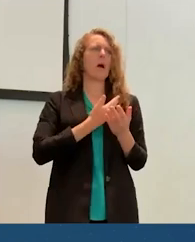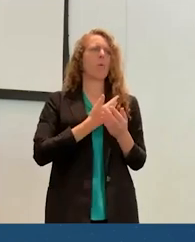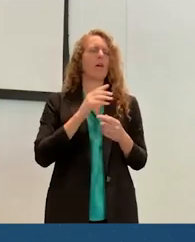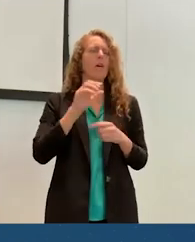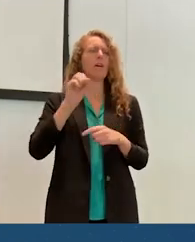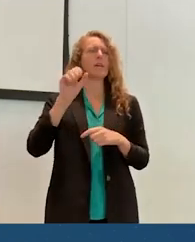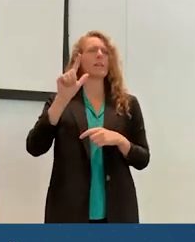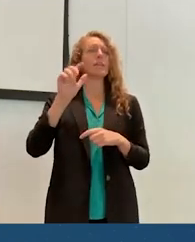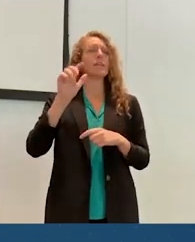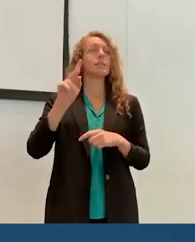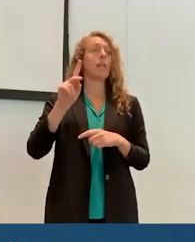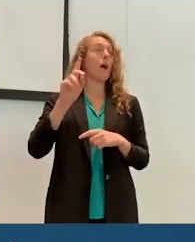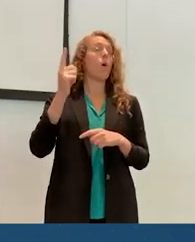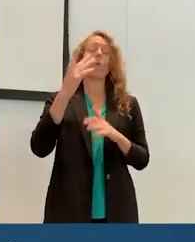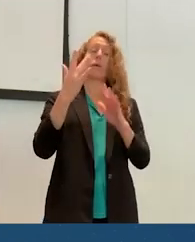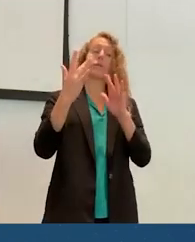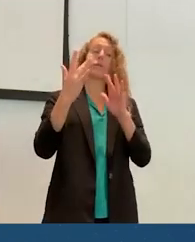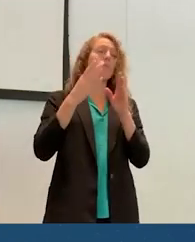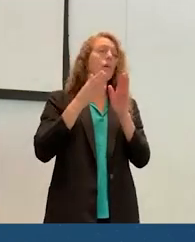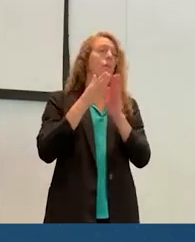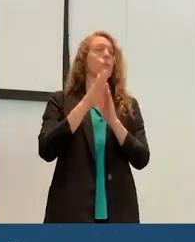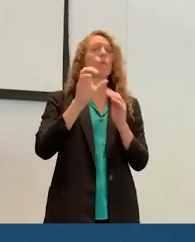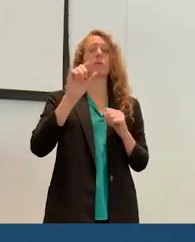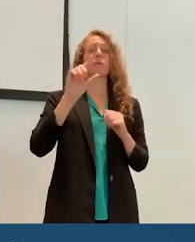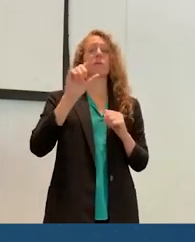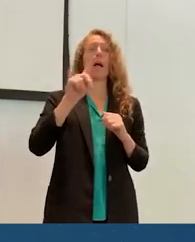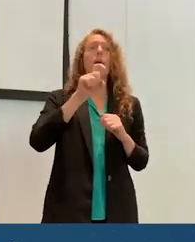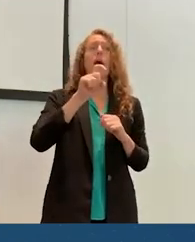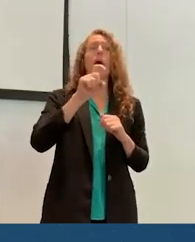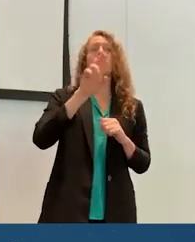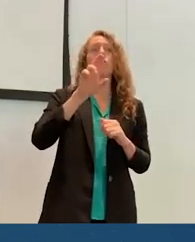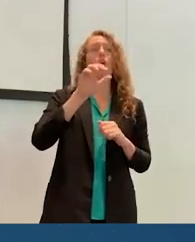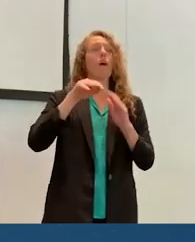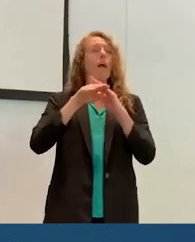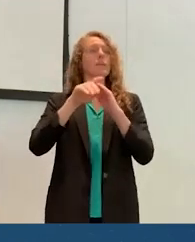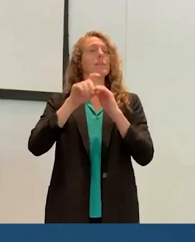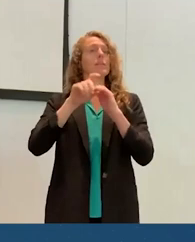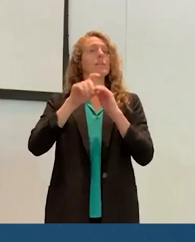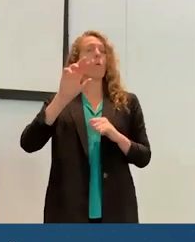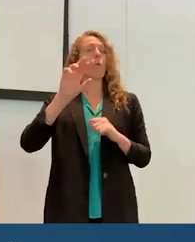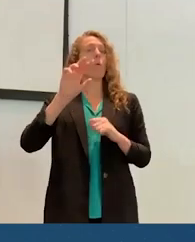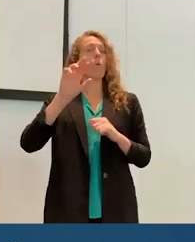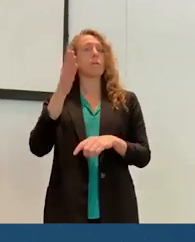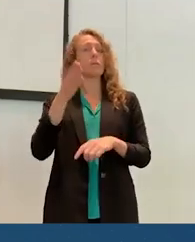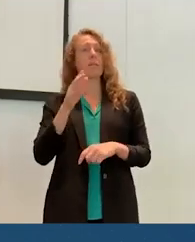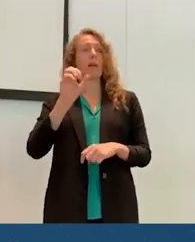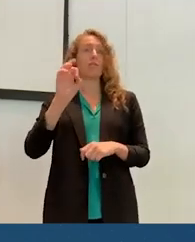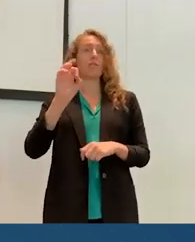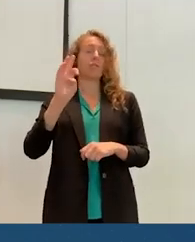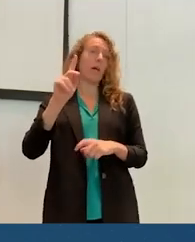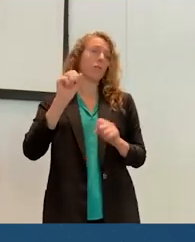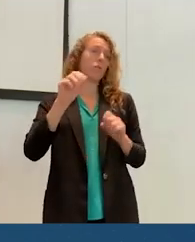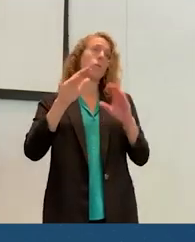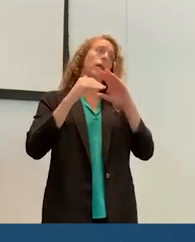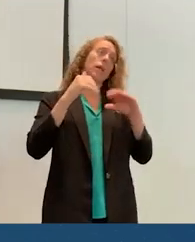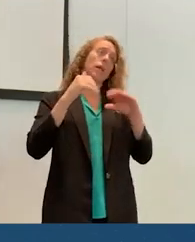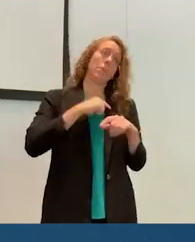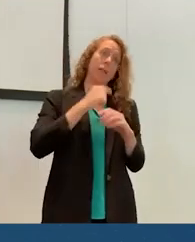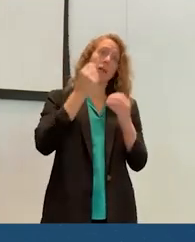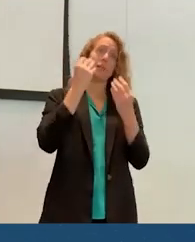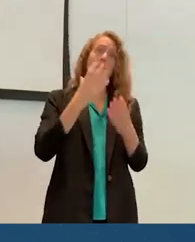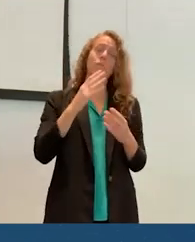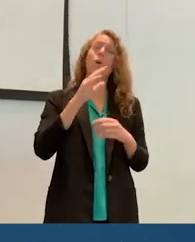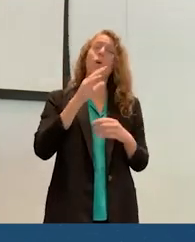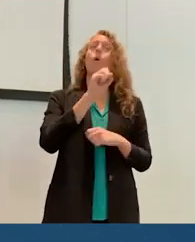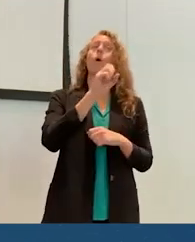absolutely. You can always reach out to us on Slack, extra access.org slash slack. Um, you can email us info at extra access